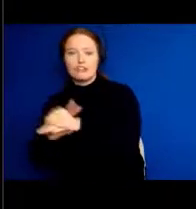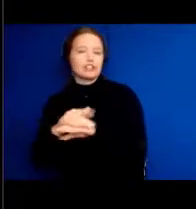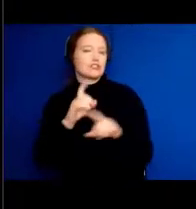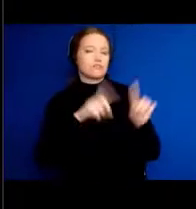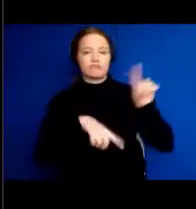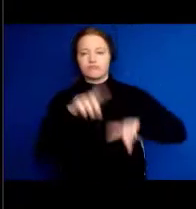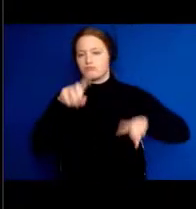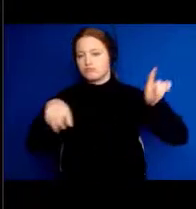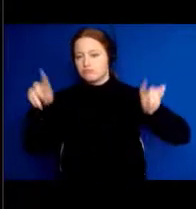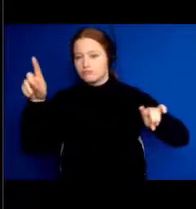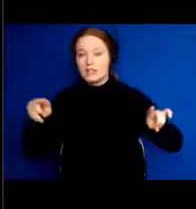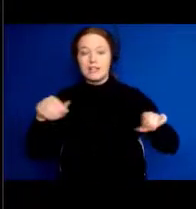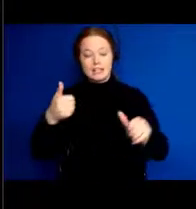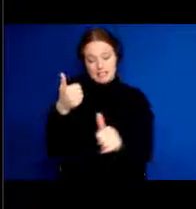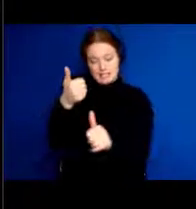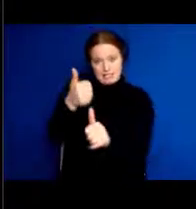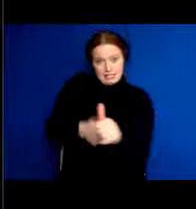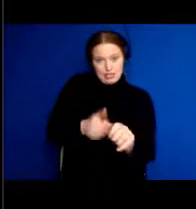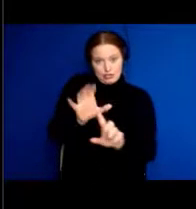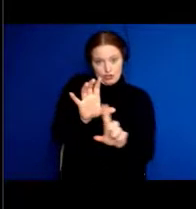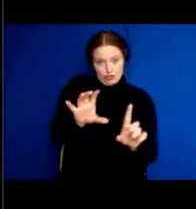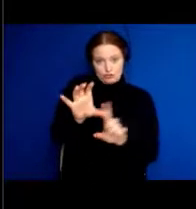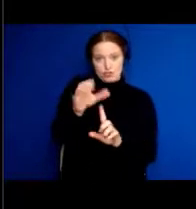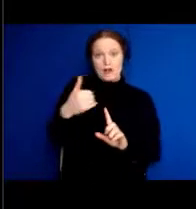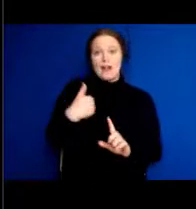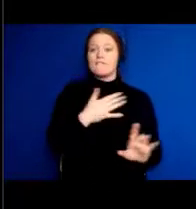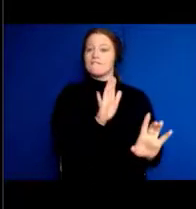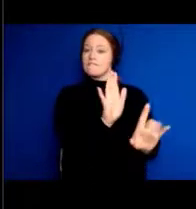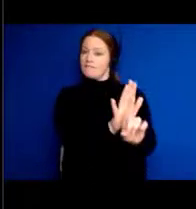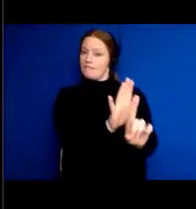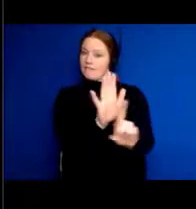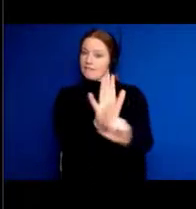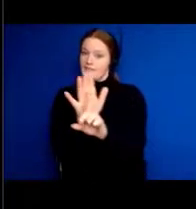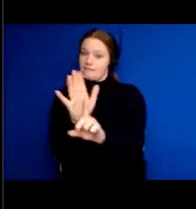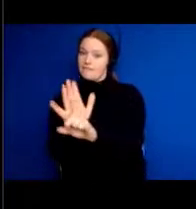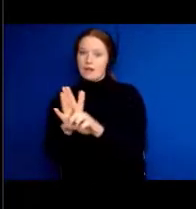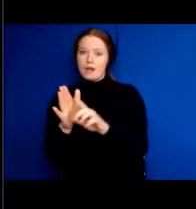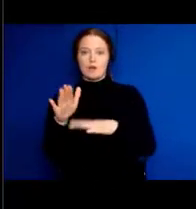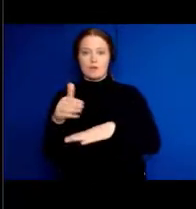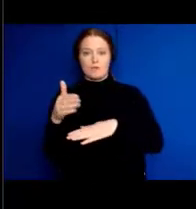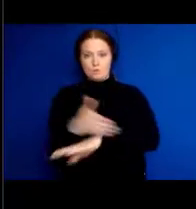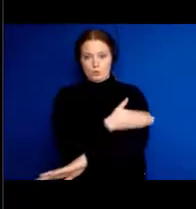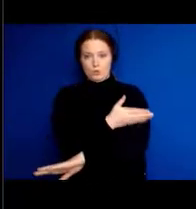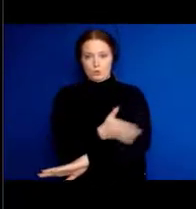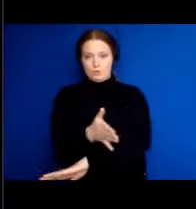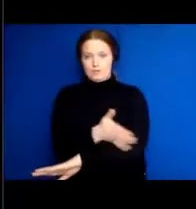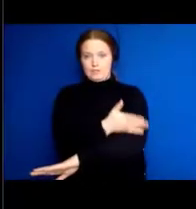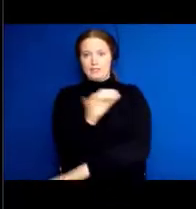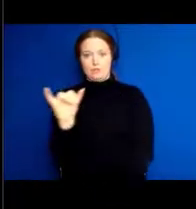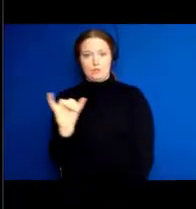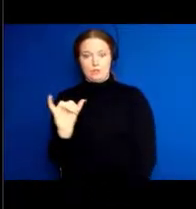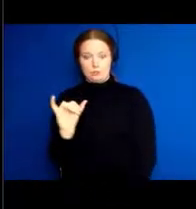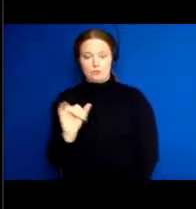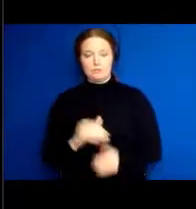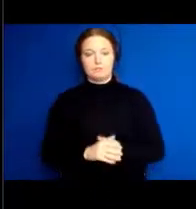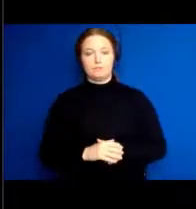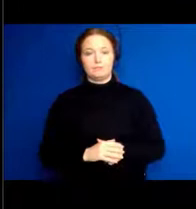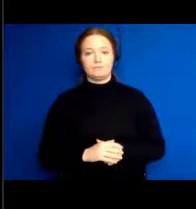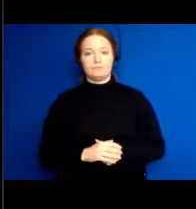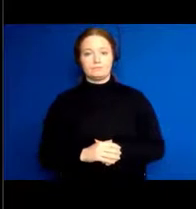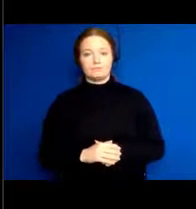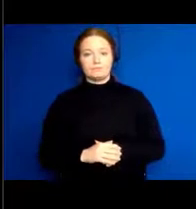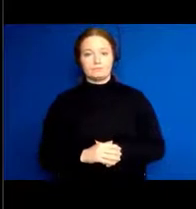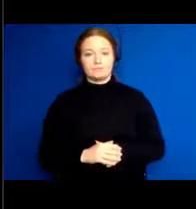And every culture has music. And everybody does not become a